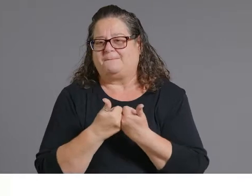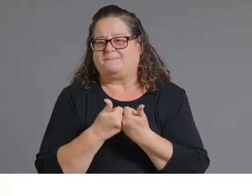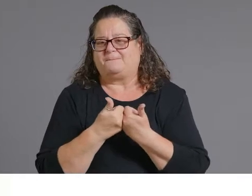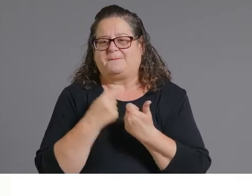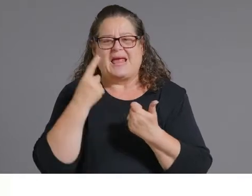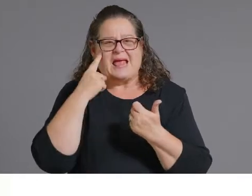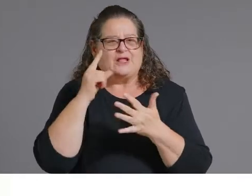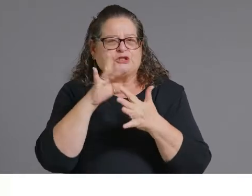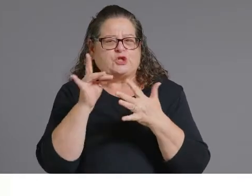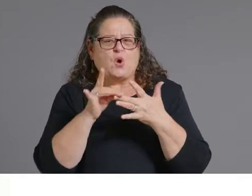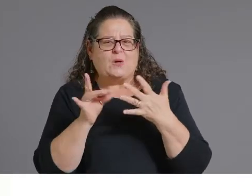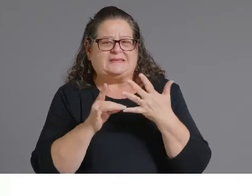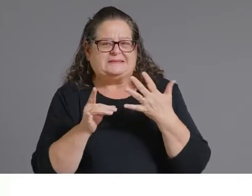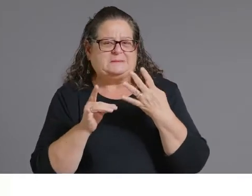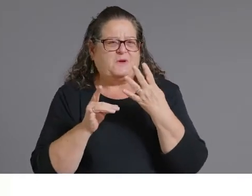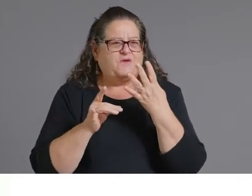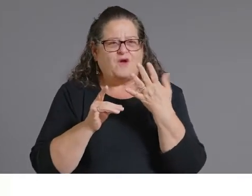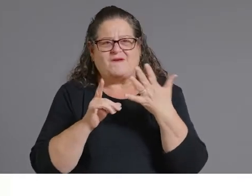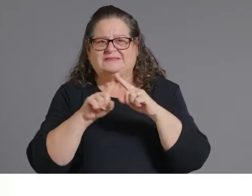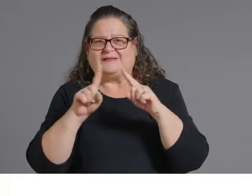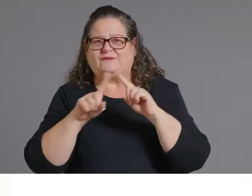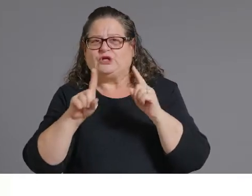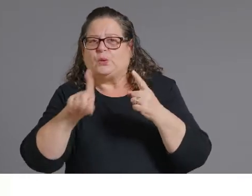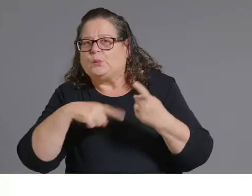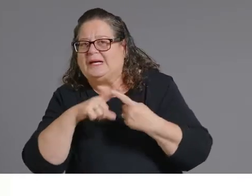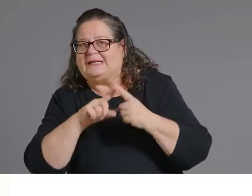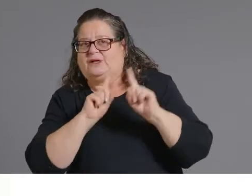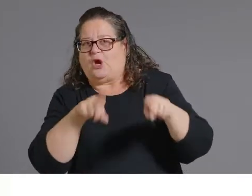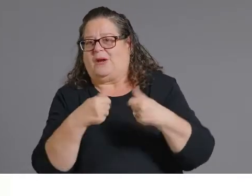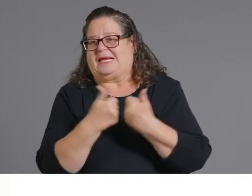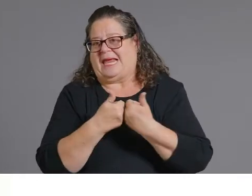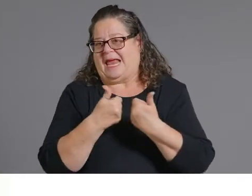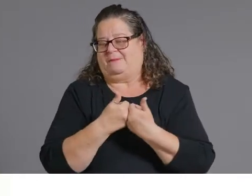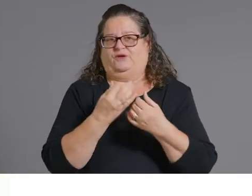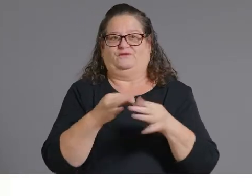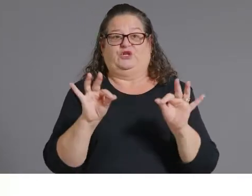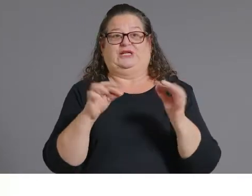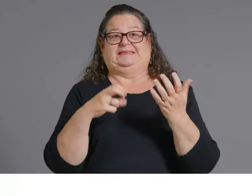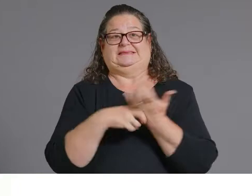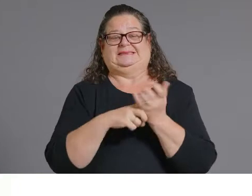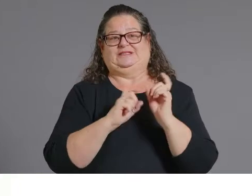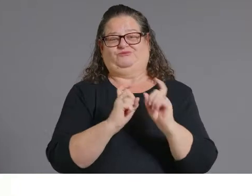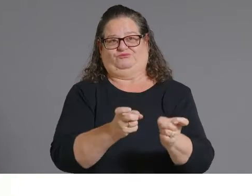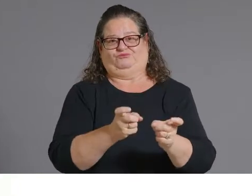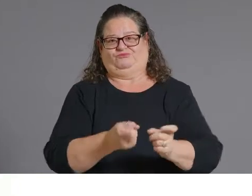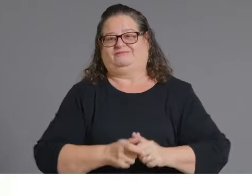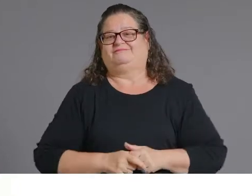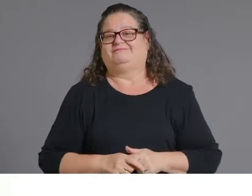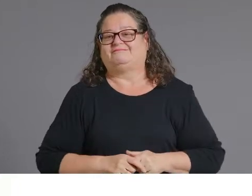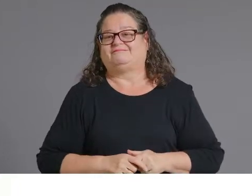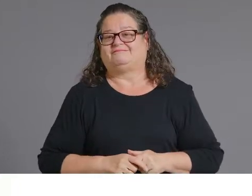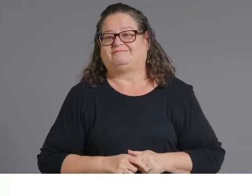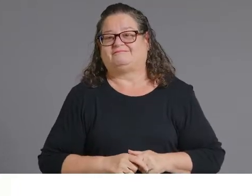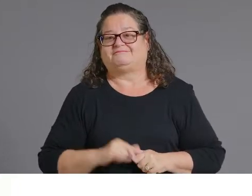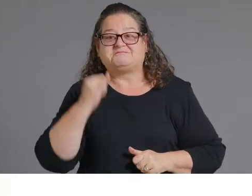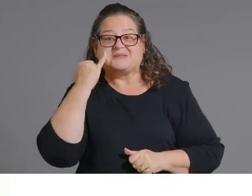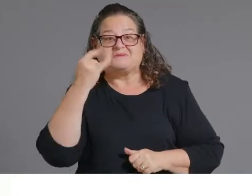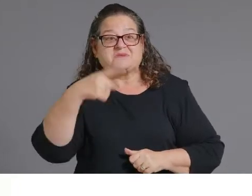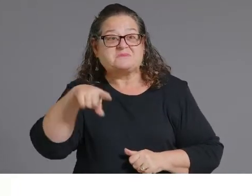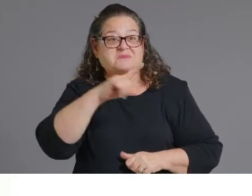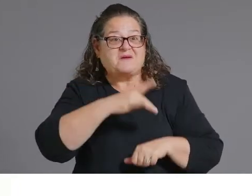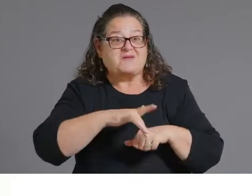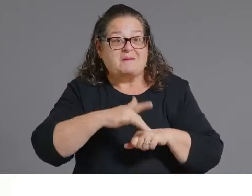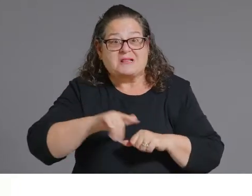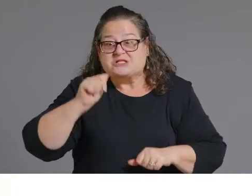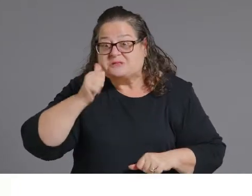from. So that's very exciting. You can always walk in if you find that you are suddenly free tomorrow or you can schedule appointment if you're like